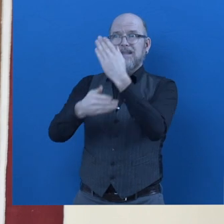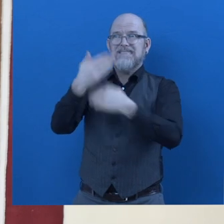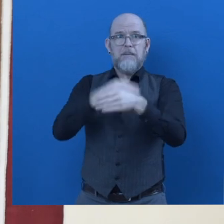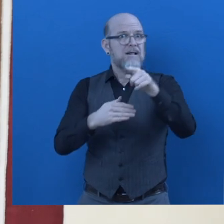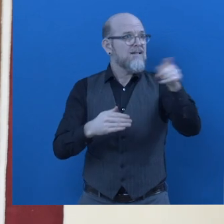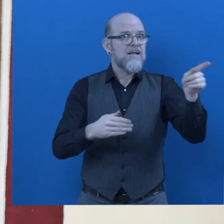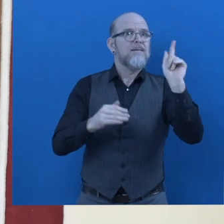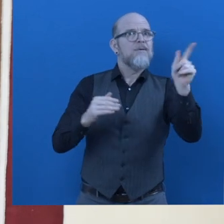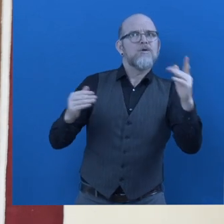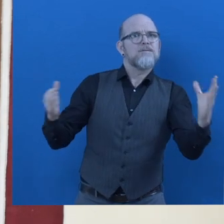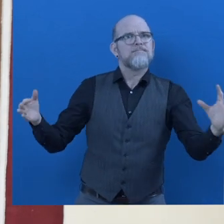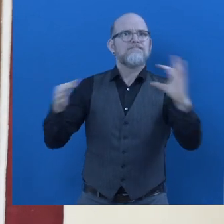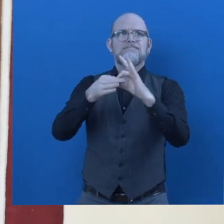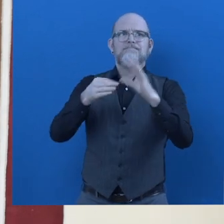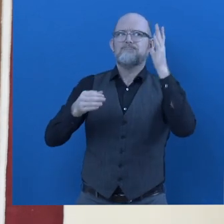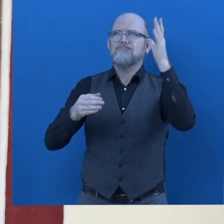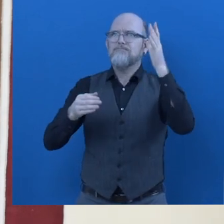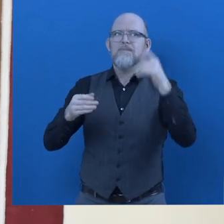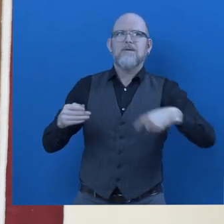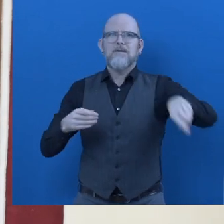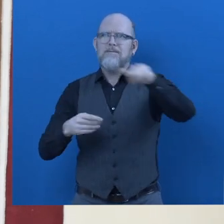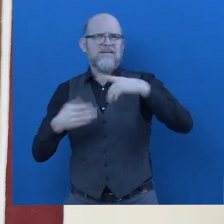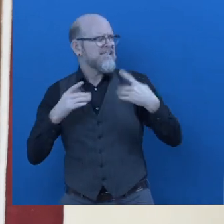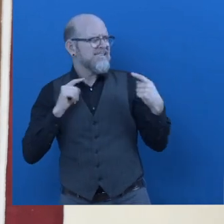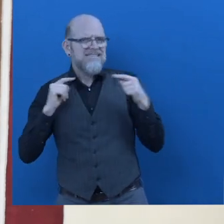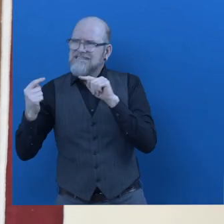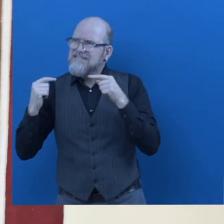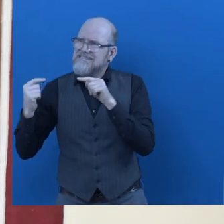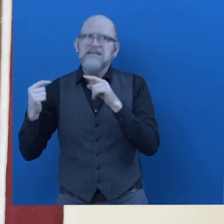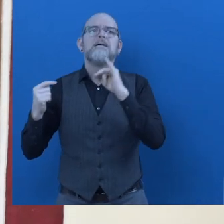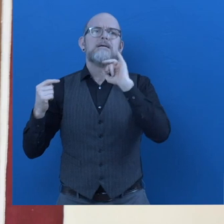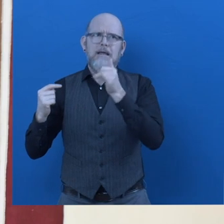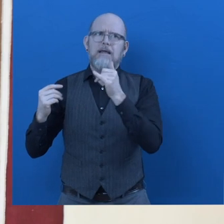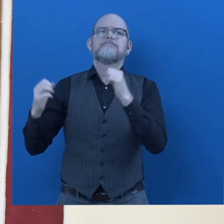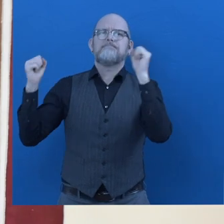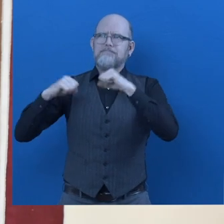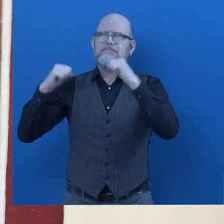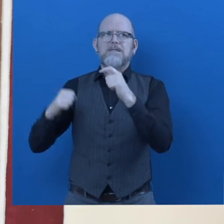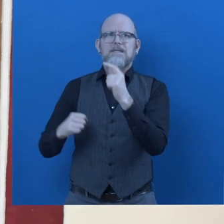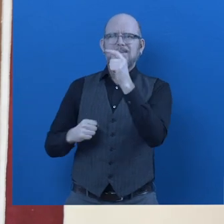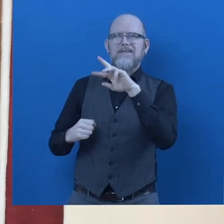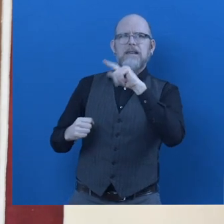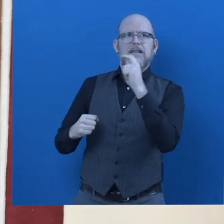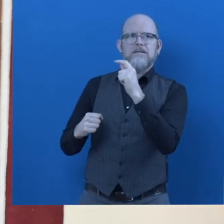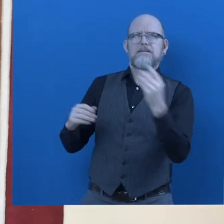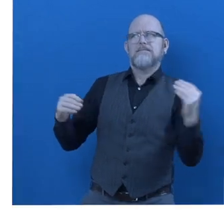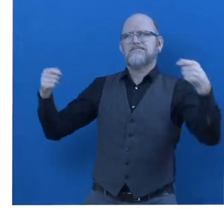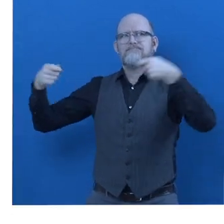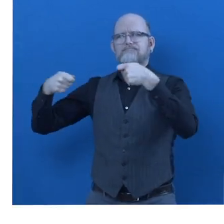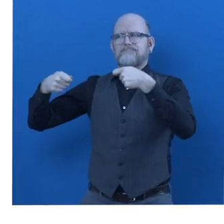had a discussion also with some stakeholders. So they agreed to finance this guideline and that was how it happened.